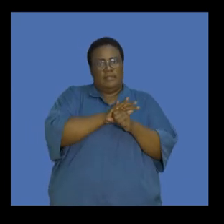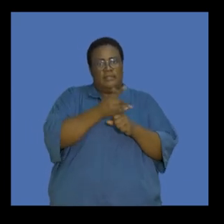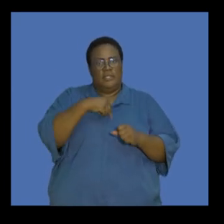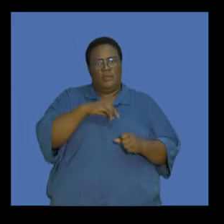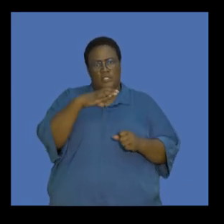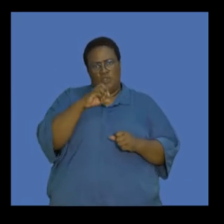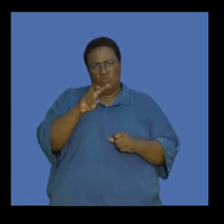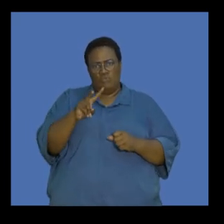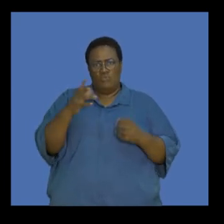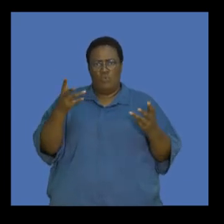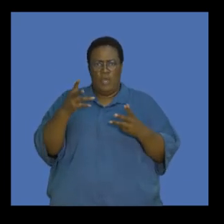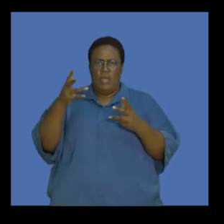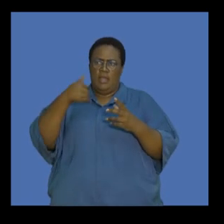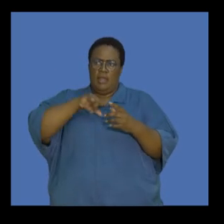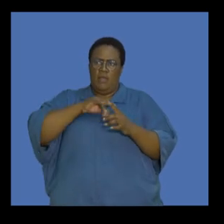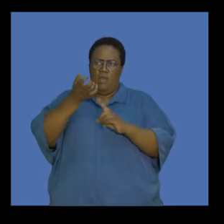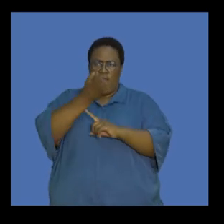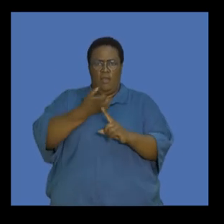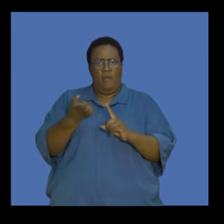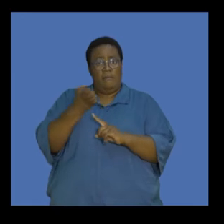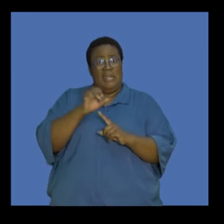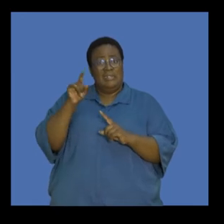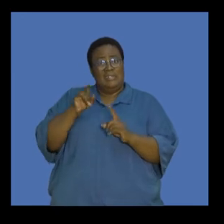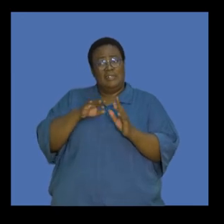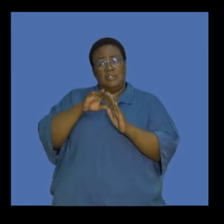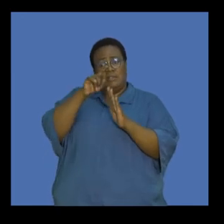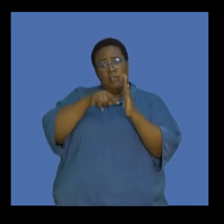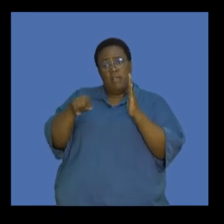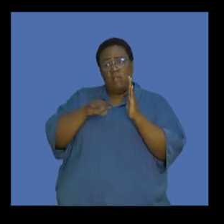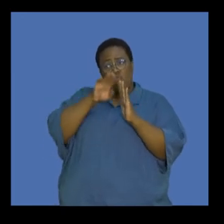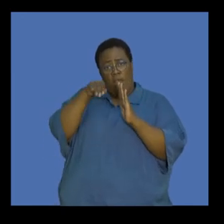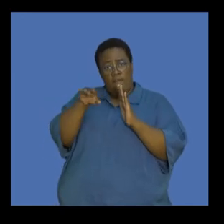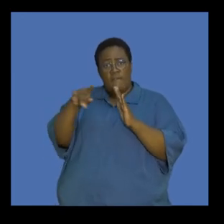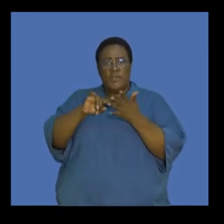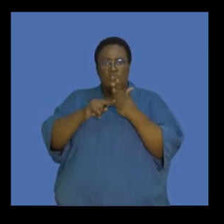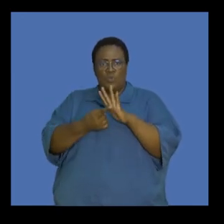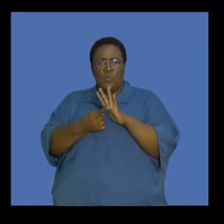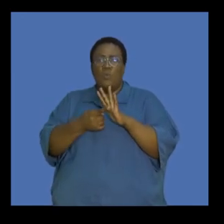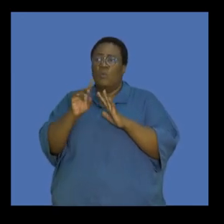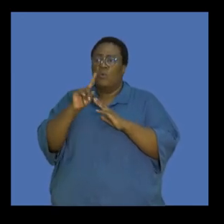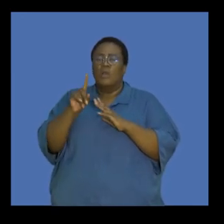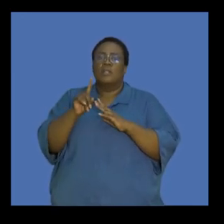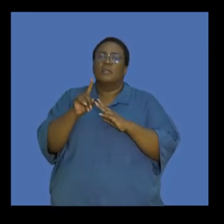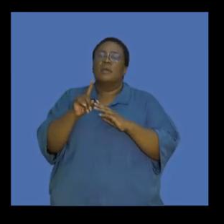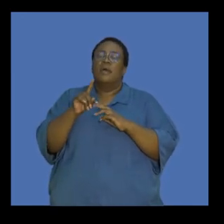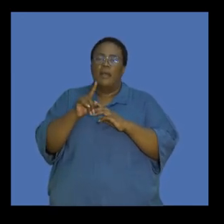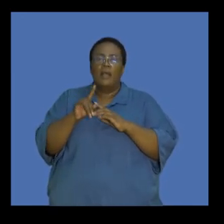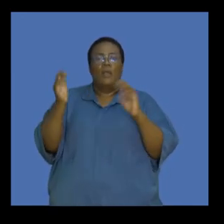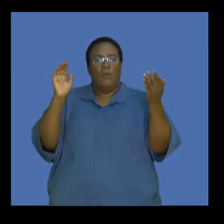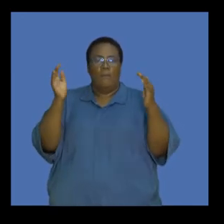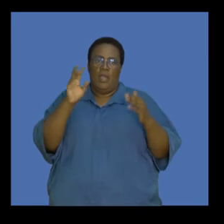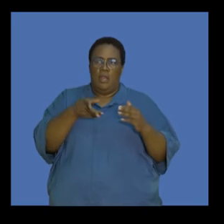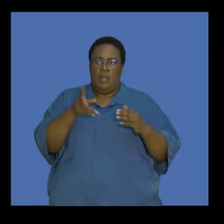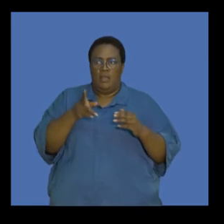reducing our carbon footprint on the environment. And this little graph that I have here shows you a comparison again